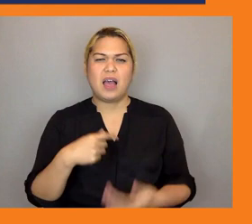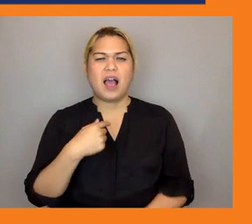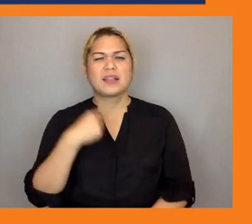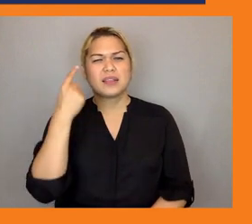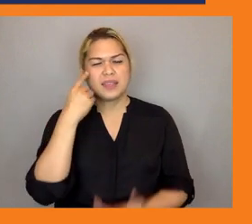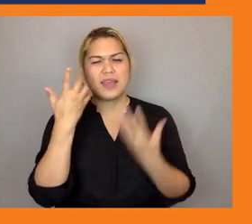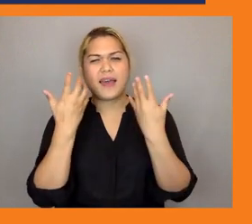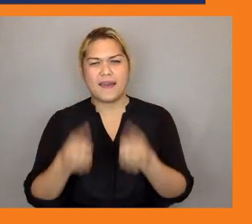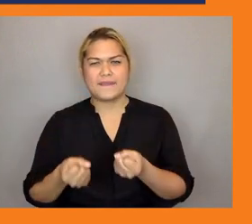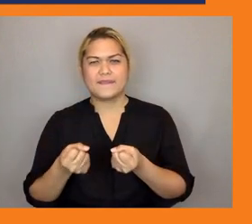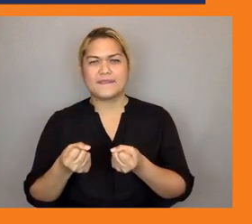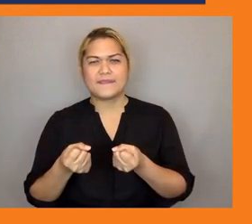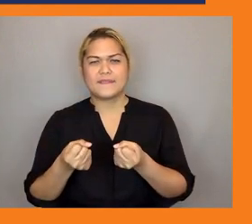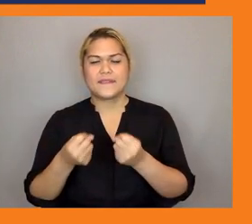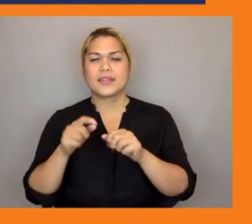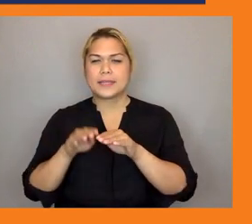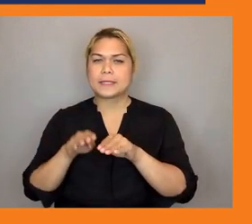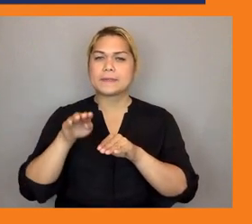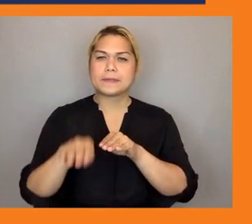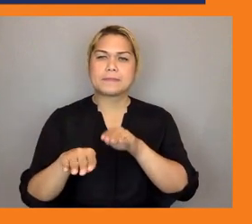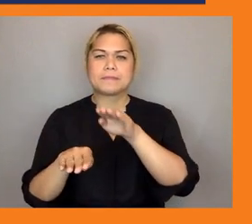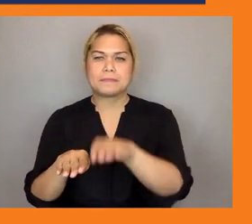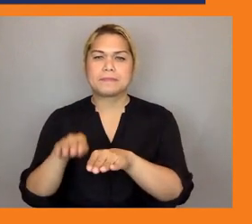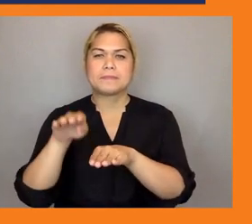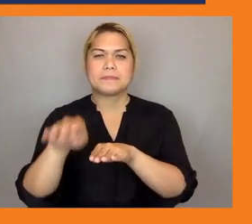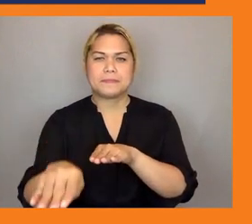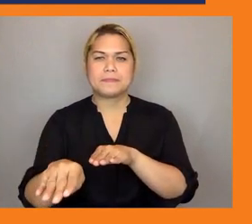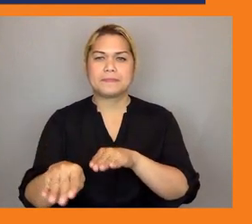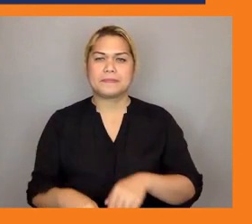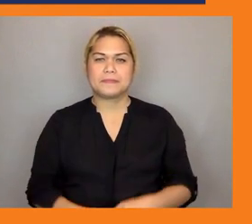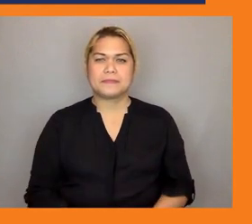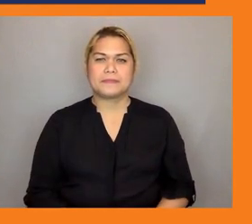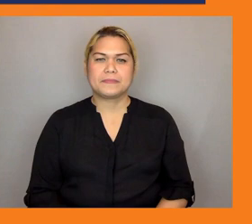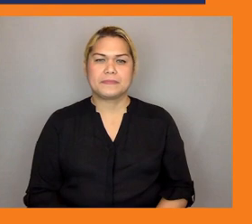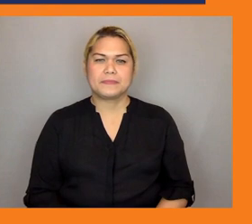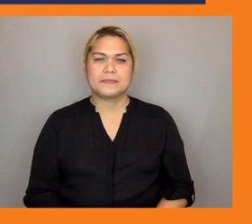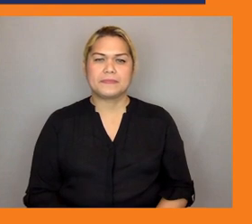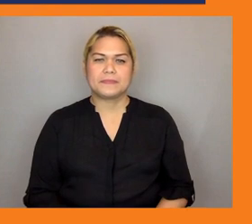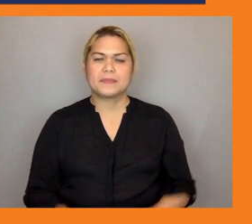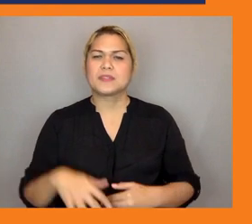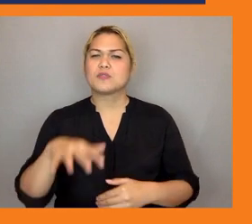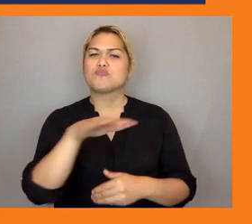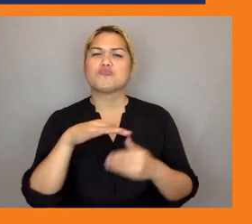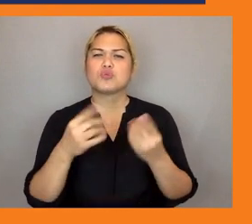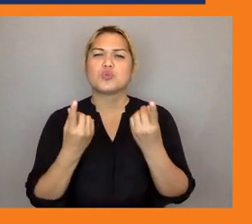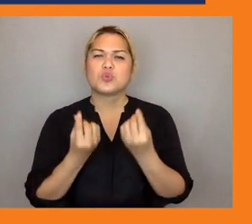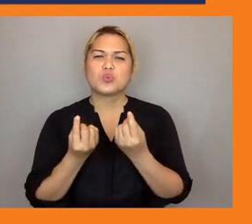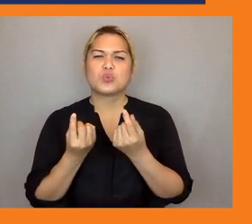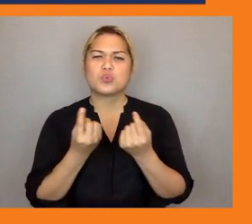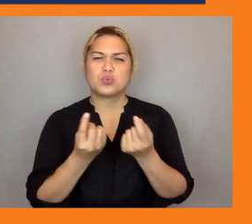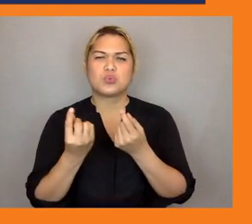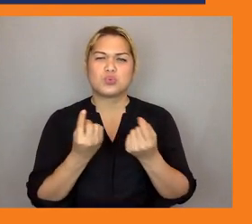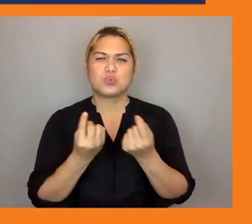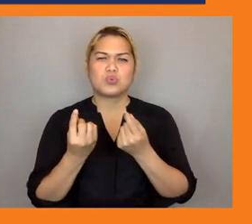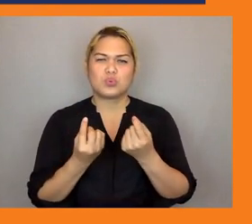about the first the is up front assessment right in terms of the work that's done to design projects to identify the